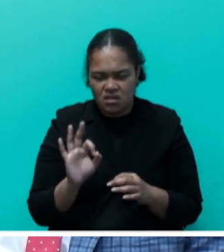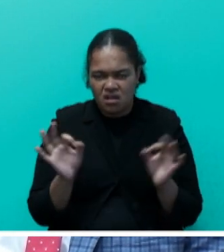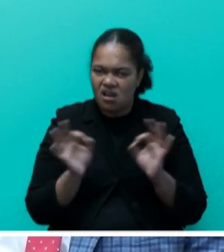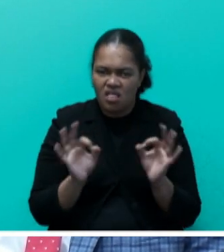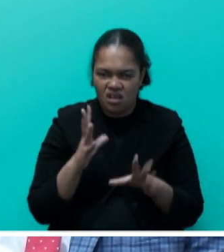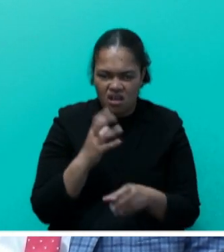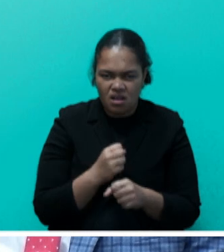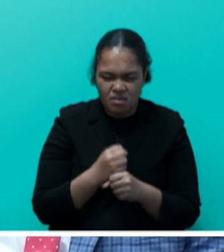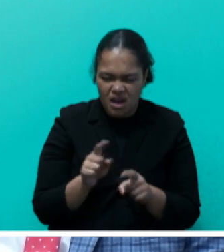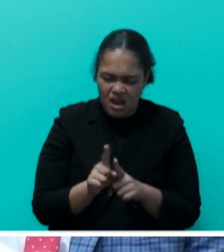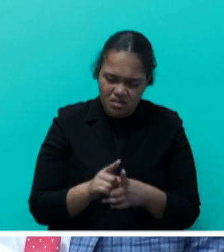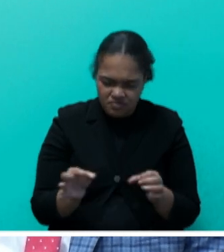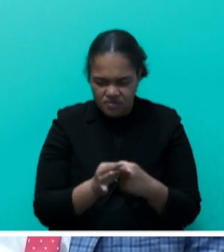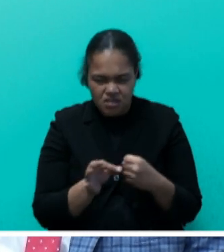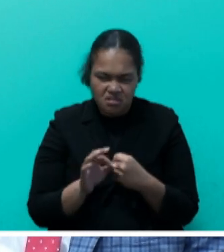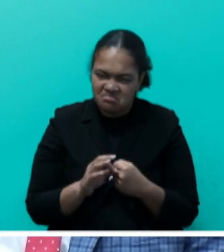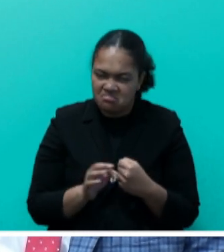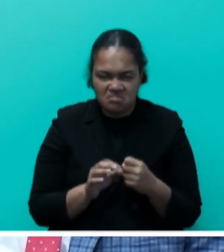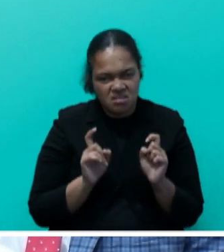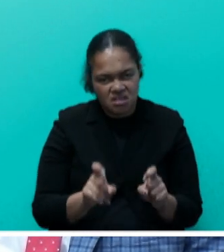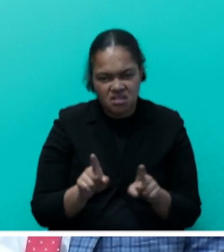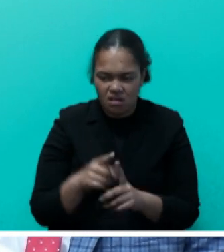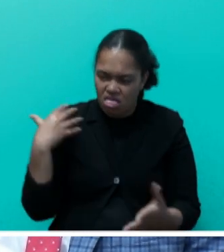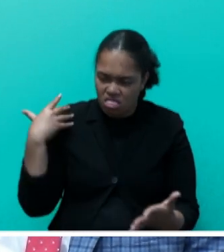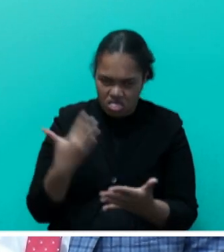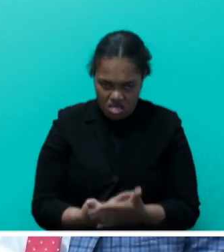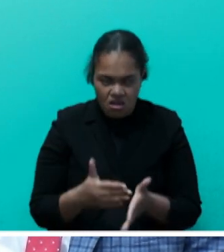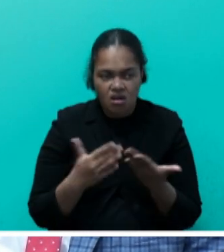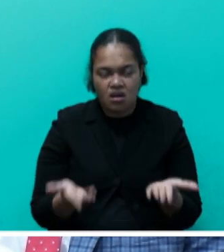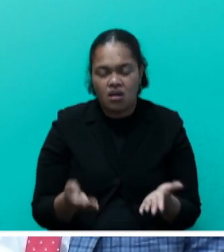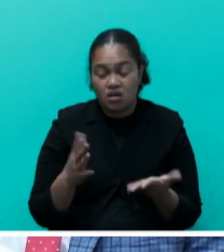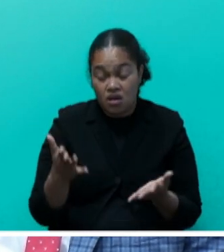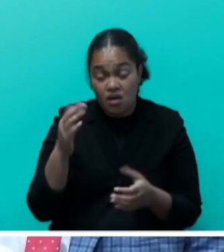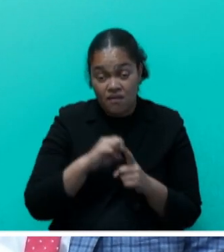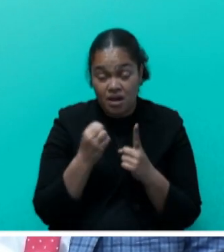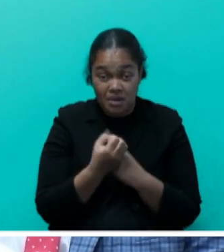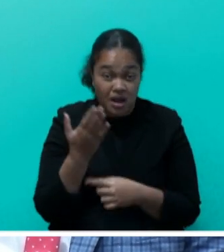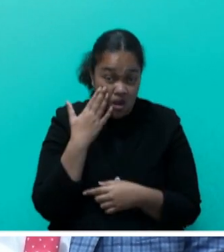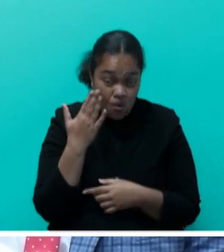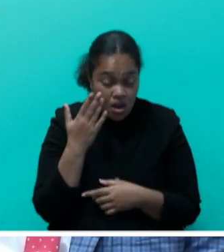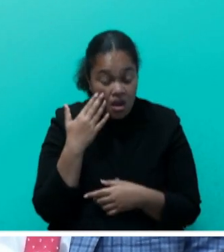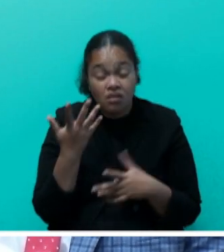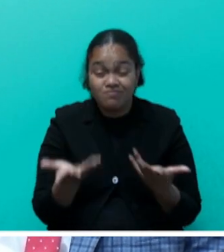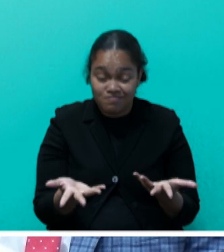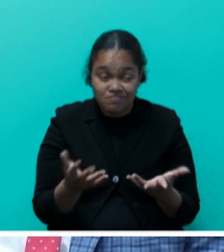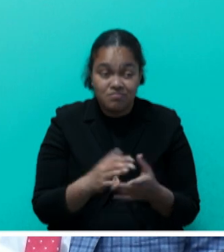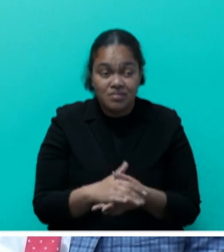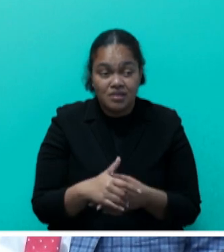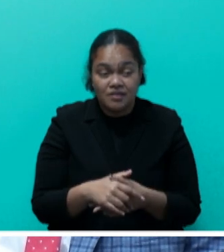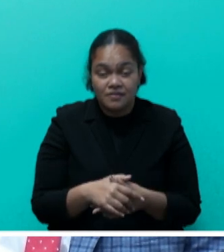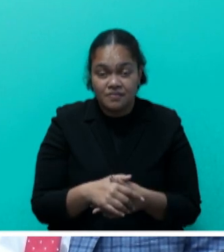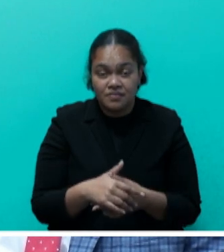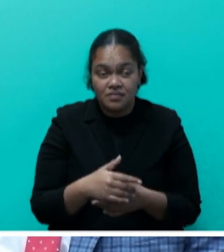Frequent operational issues, natural disasters and environmental wear have compromised the reliability